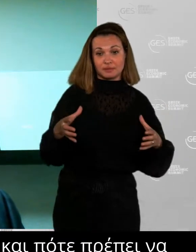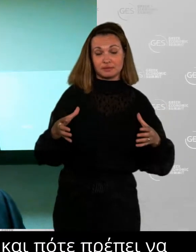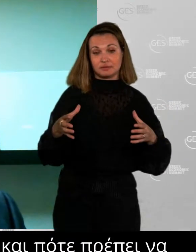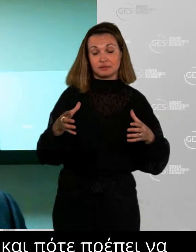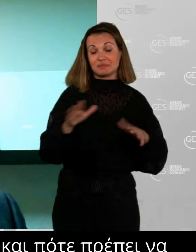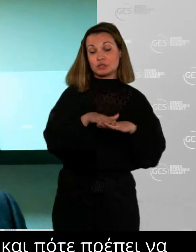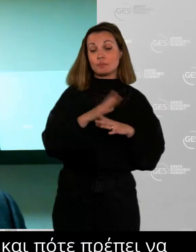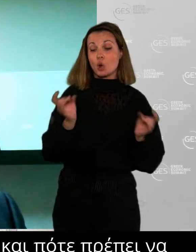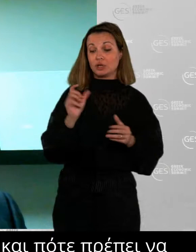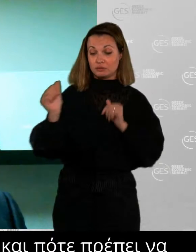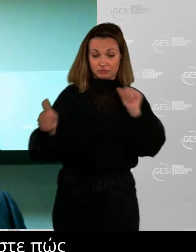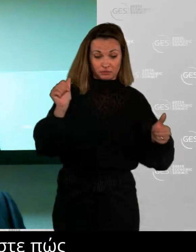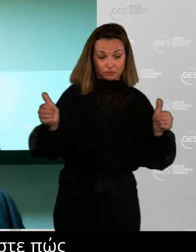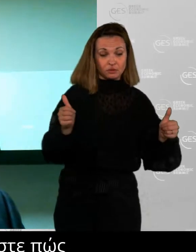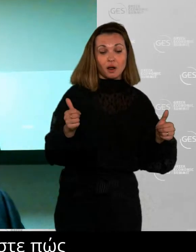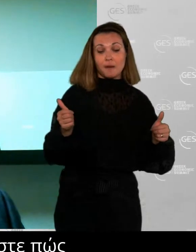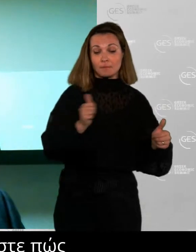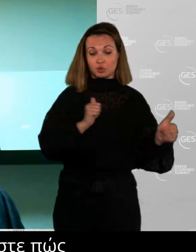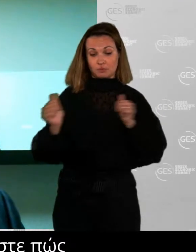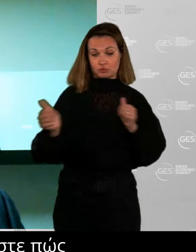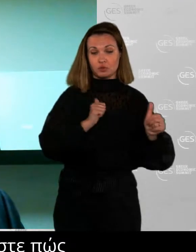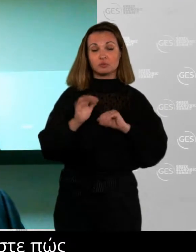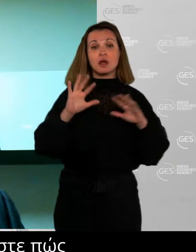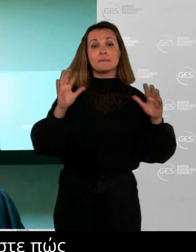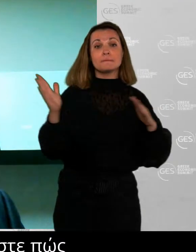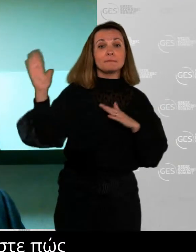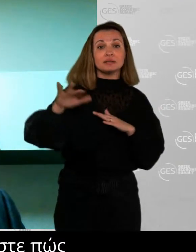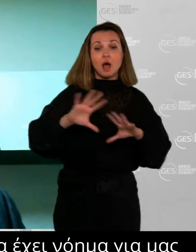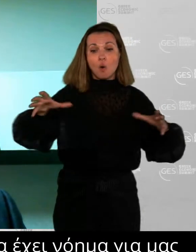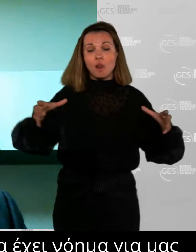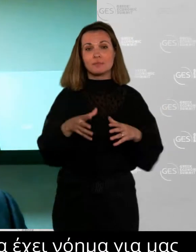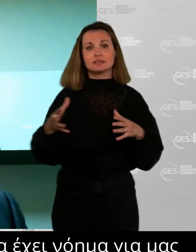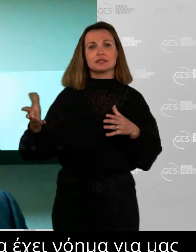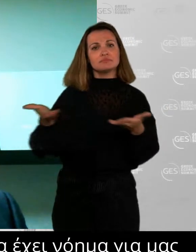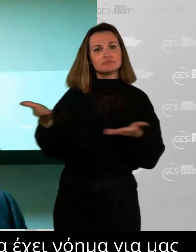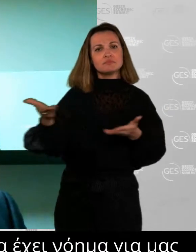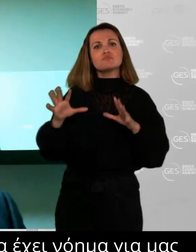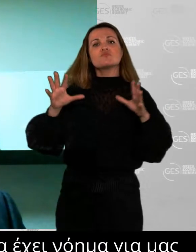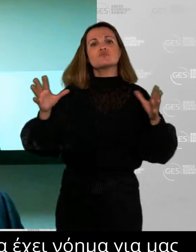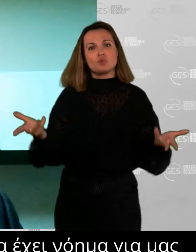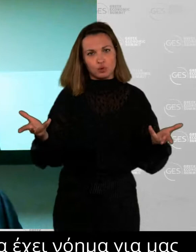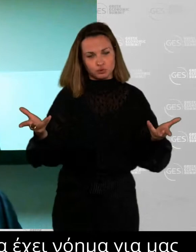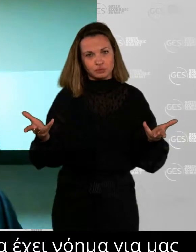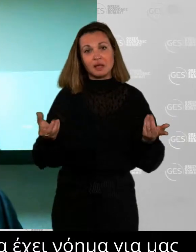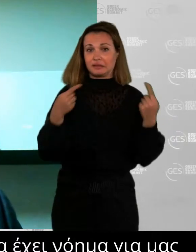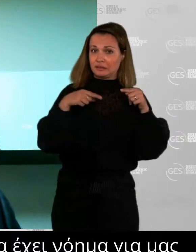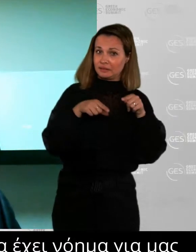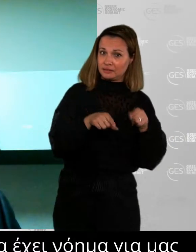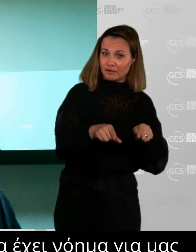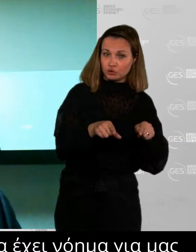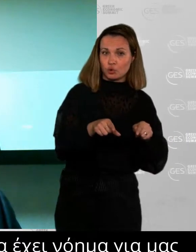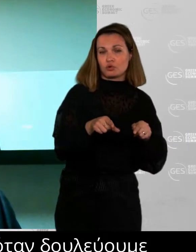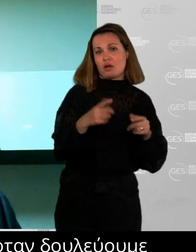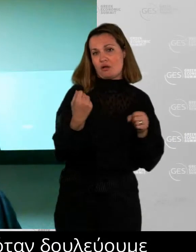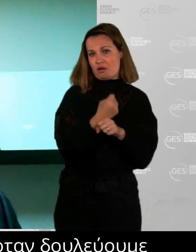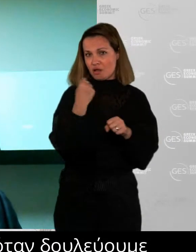When are we together physically? When do we work asynchronously on a collaboration tool? When do we work synchronously separately? How do